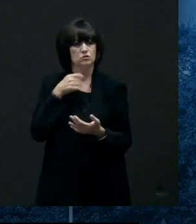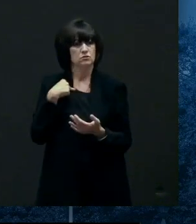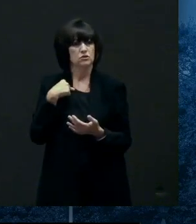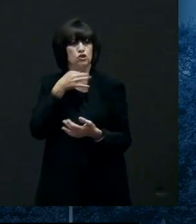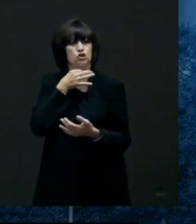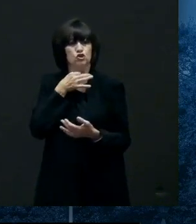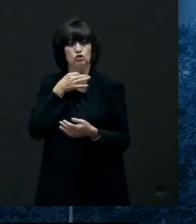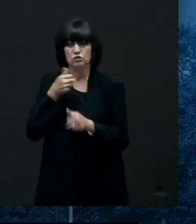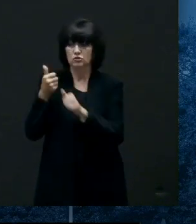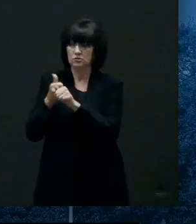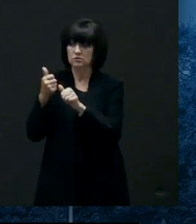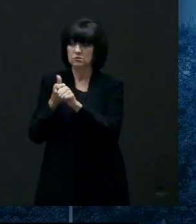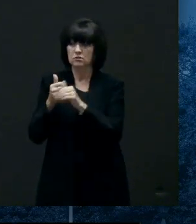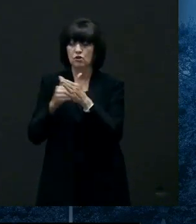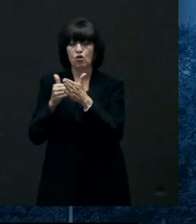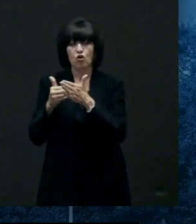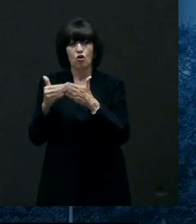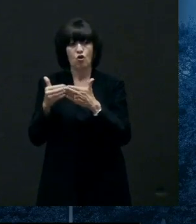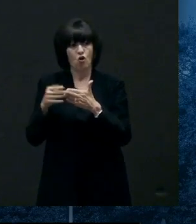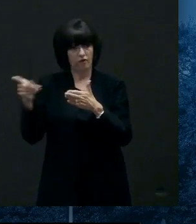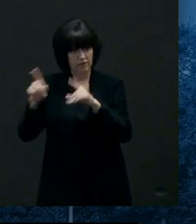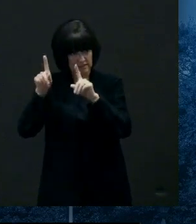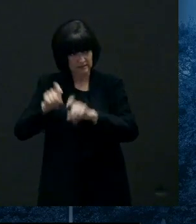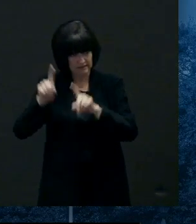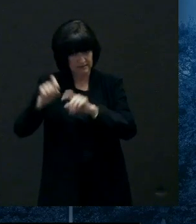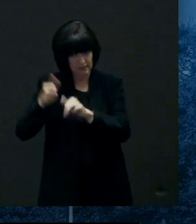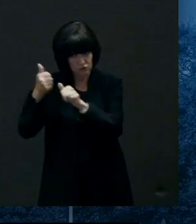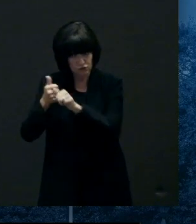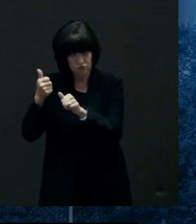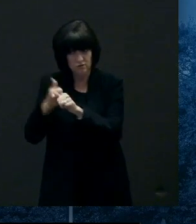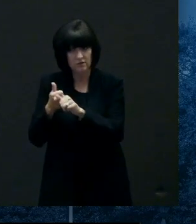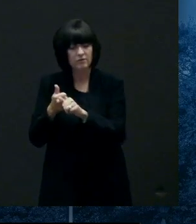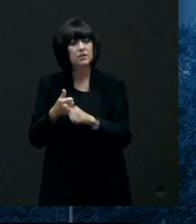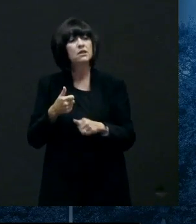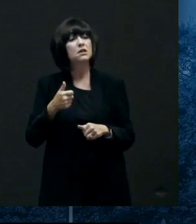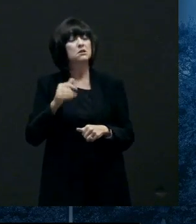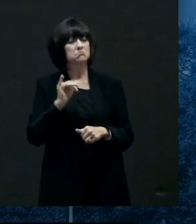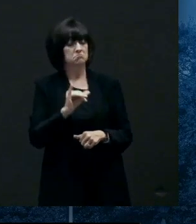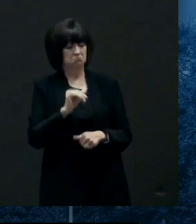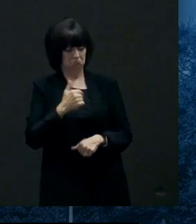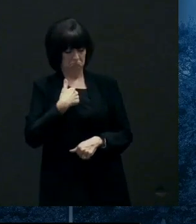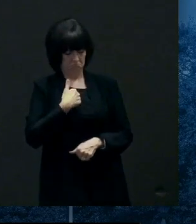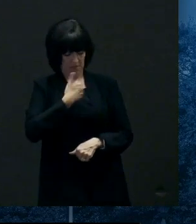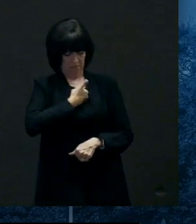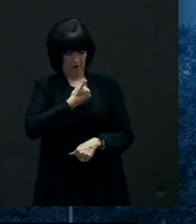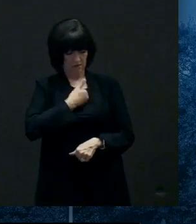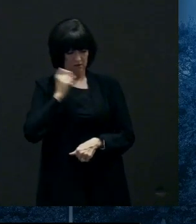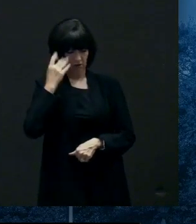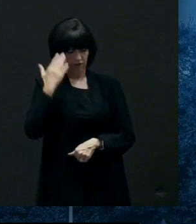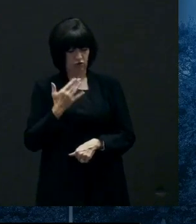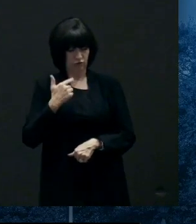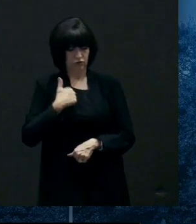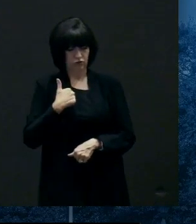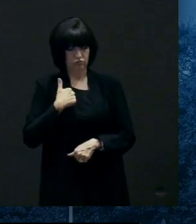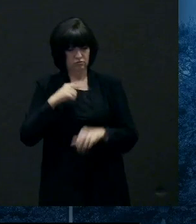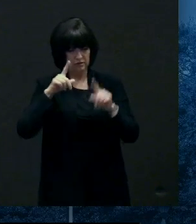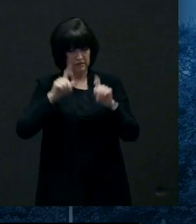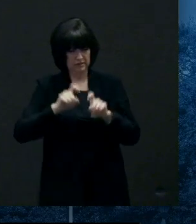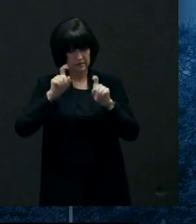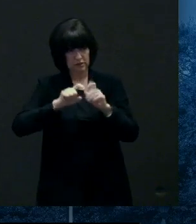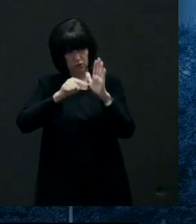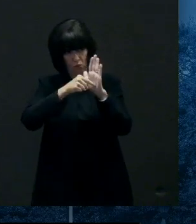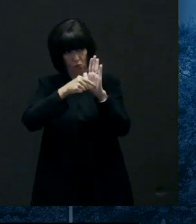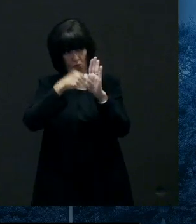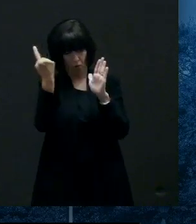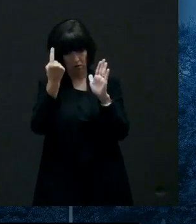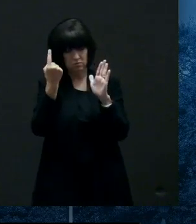tested yourself and what kind of test you use um i was tested i want to say once uh